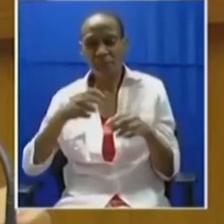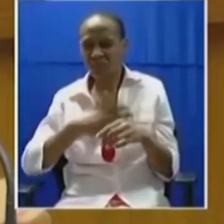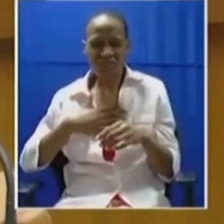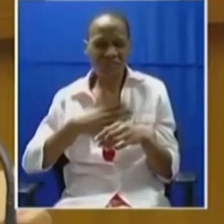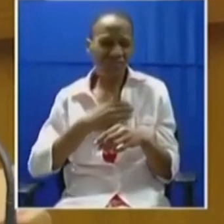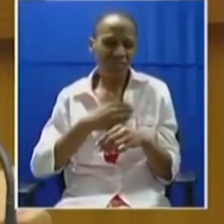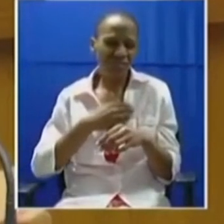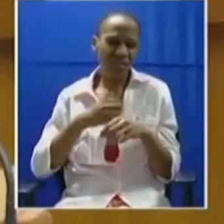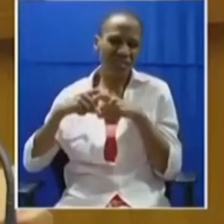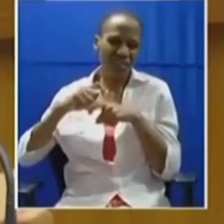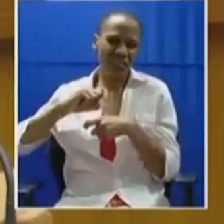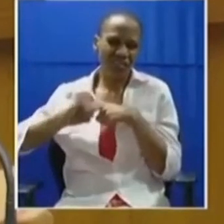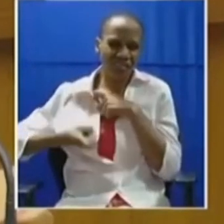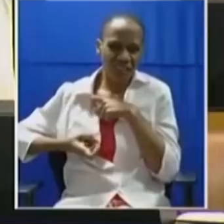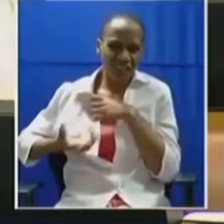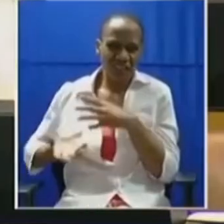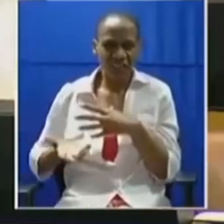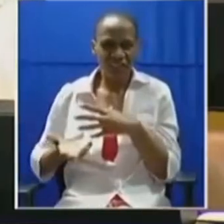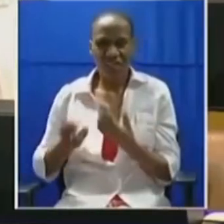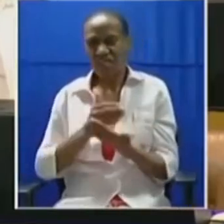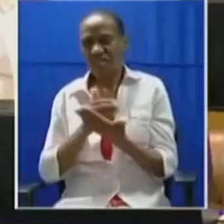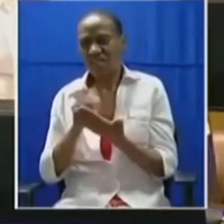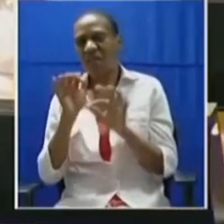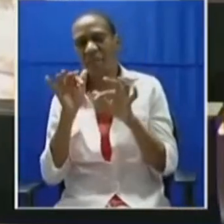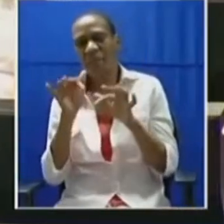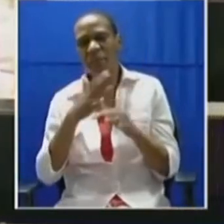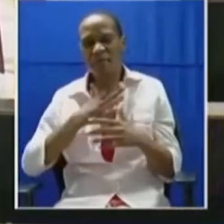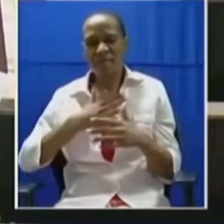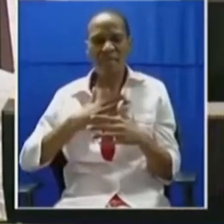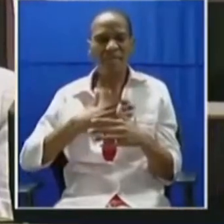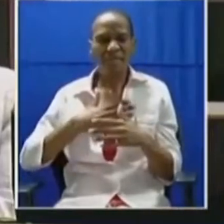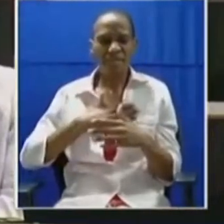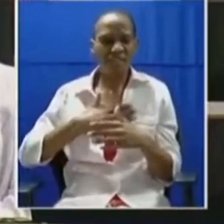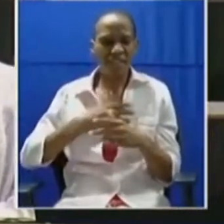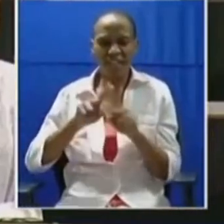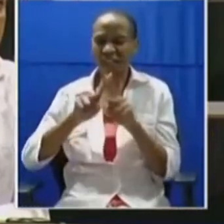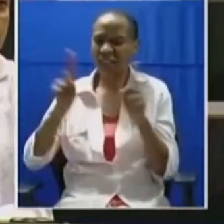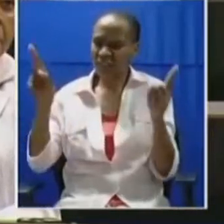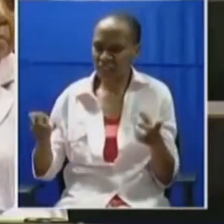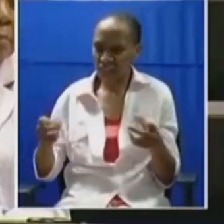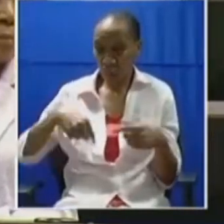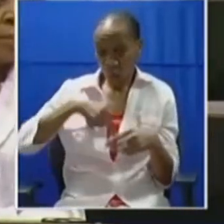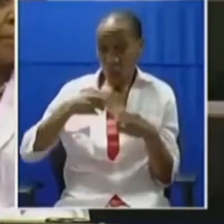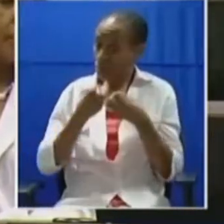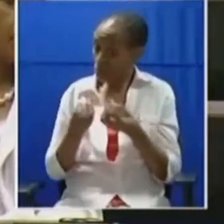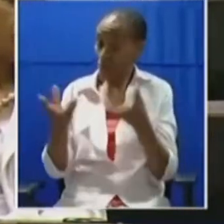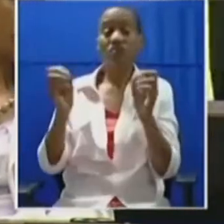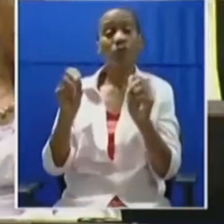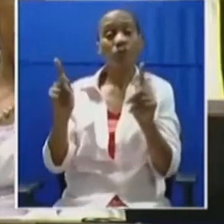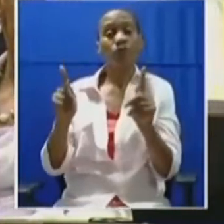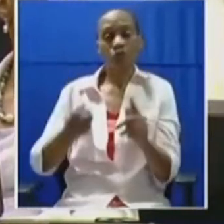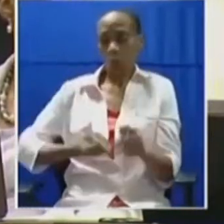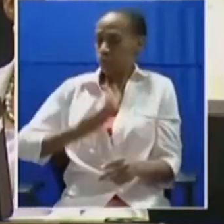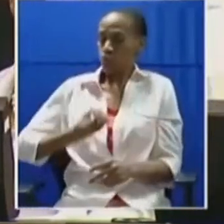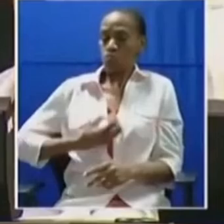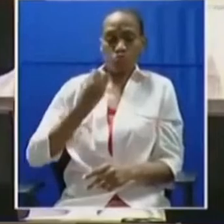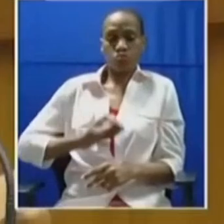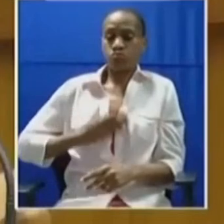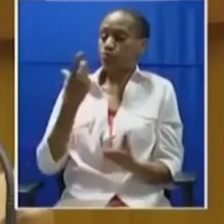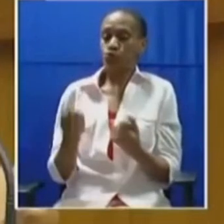those who had a different view. They were given an opportunity to express themselves.